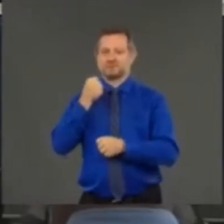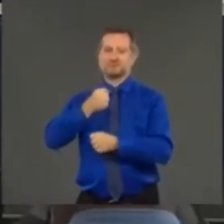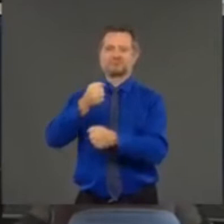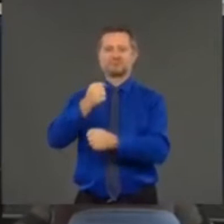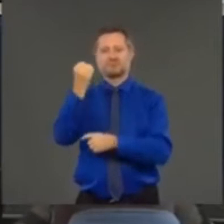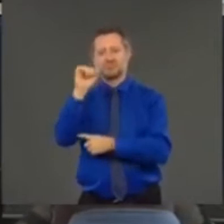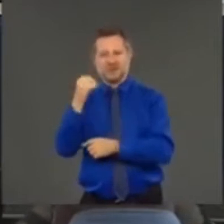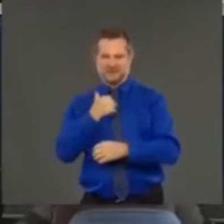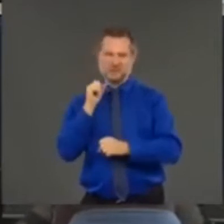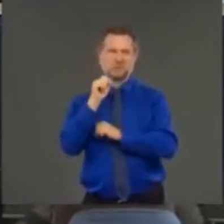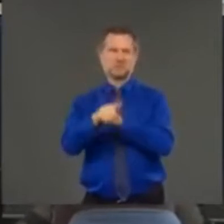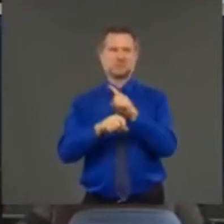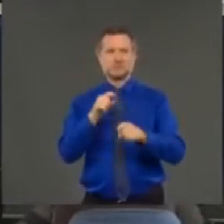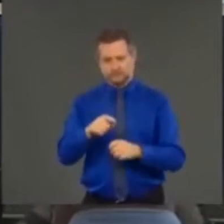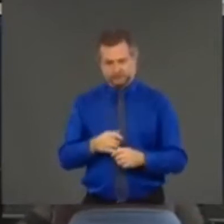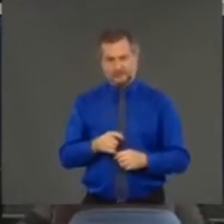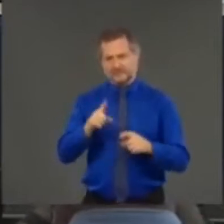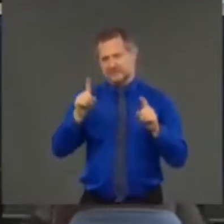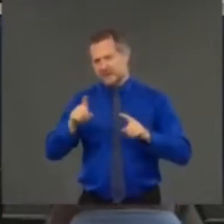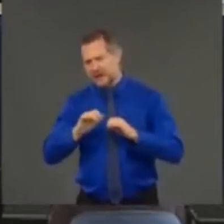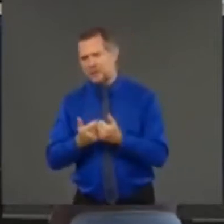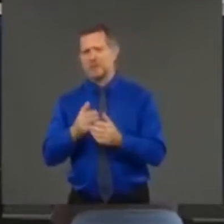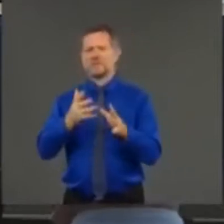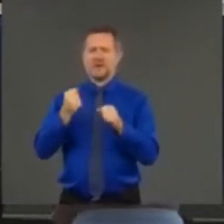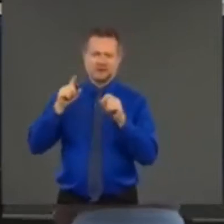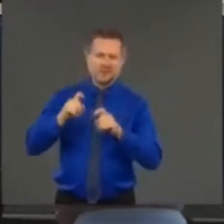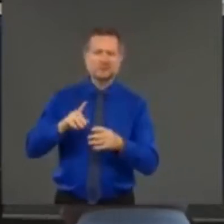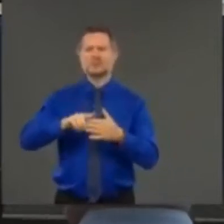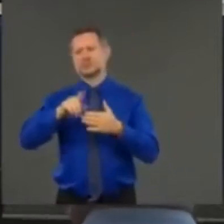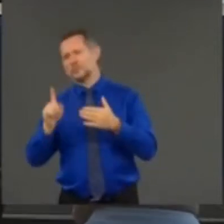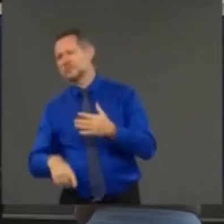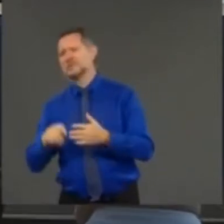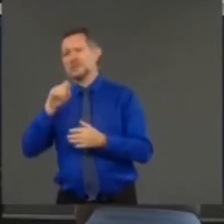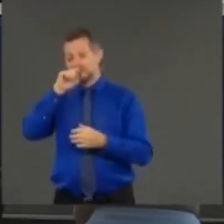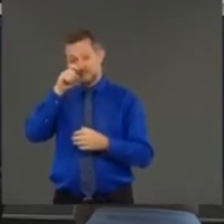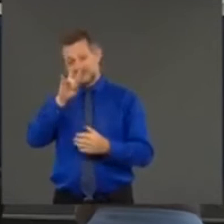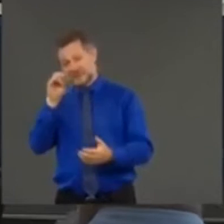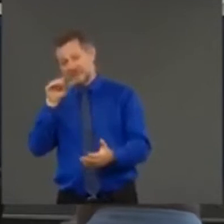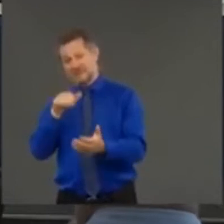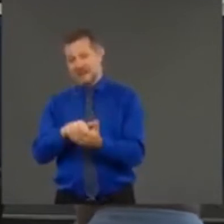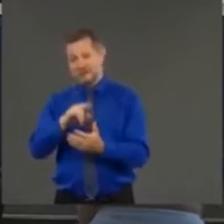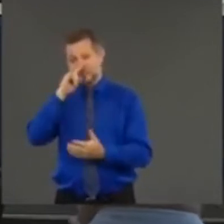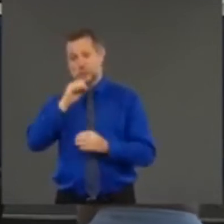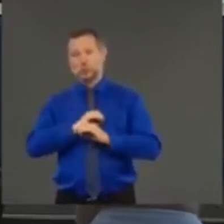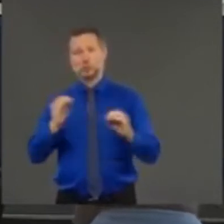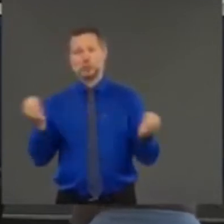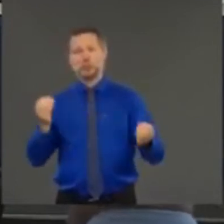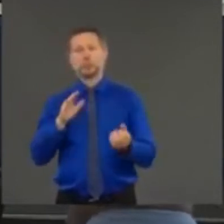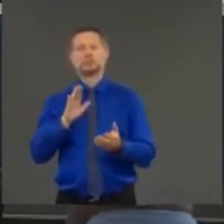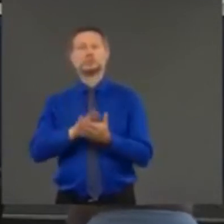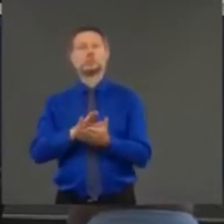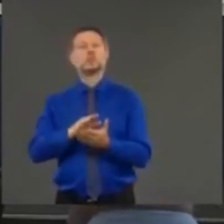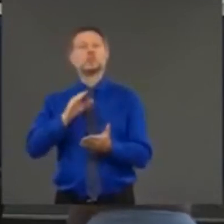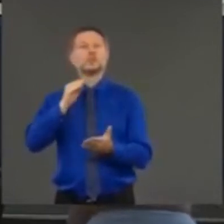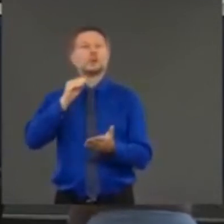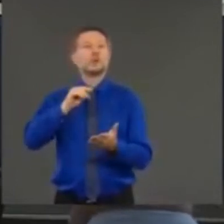the testing how fast you can turn it around they point out that seventy thousand kids have no school nurse I wonder